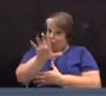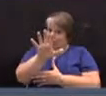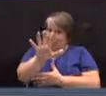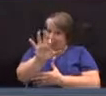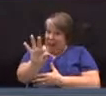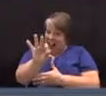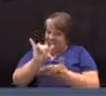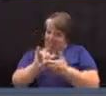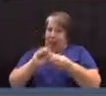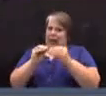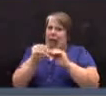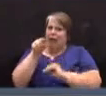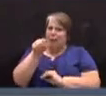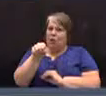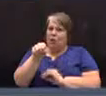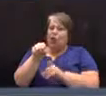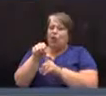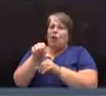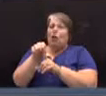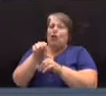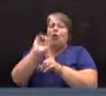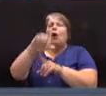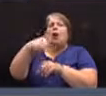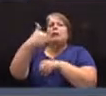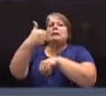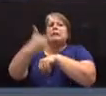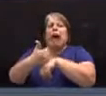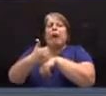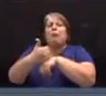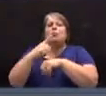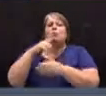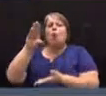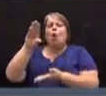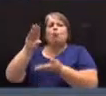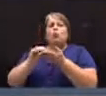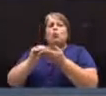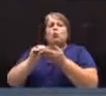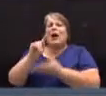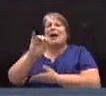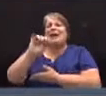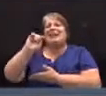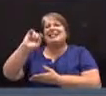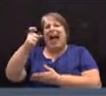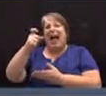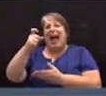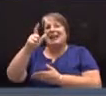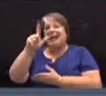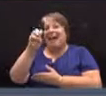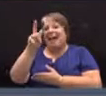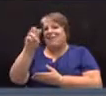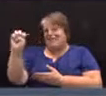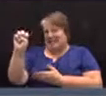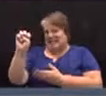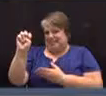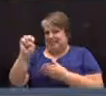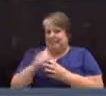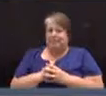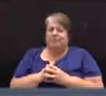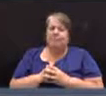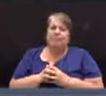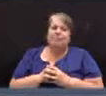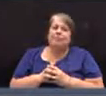we use to establish what would be the reduced tax levy. The tax levy, of course, being